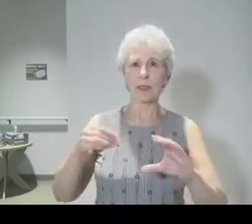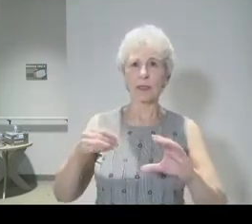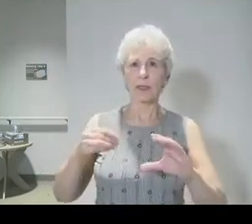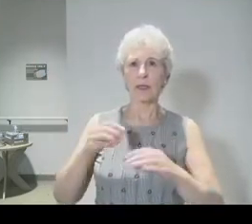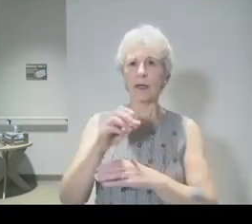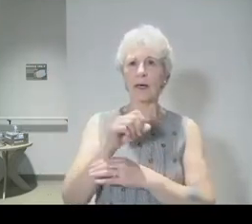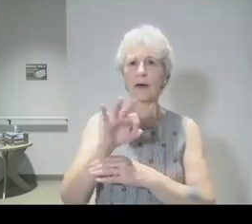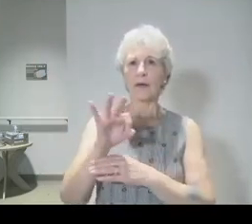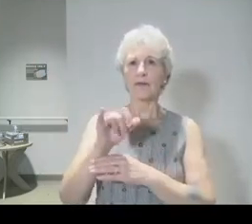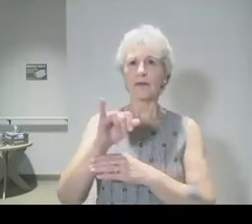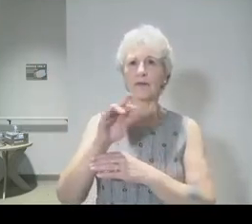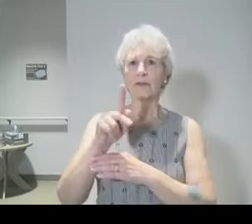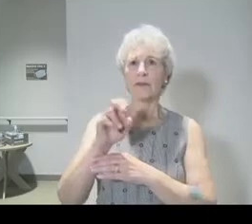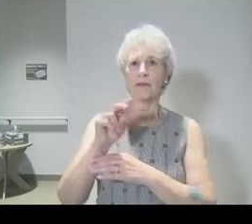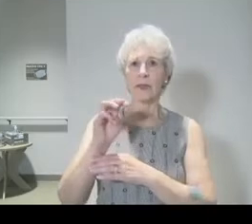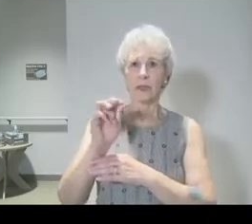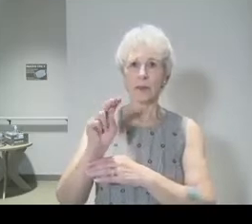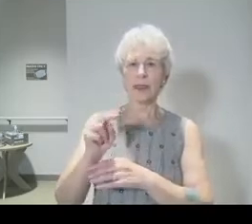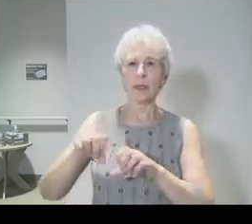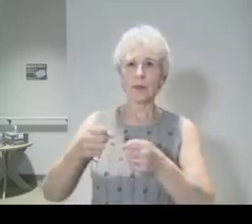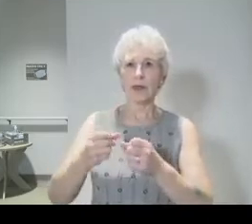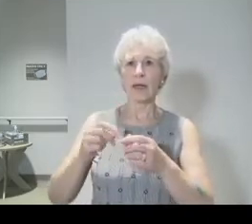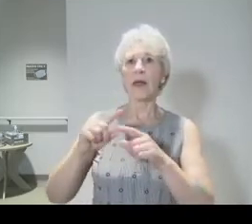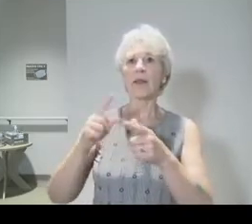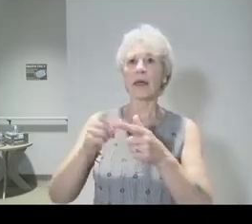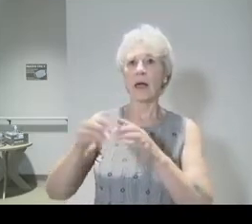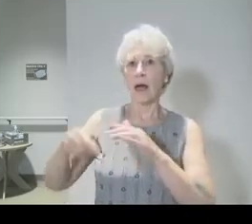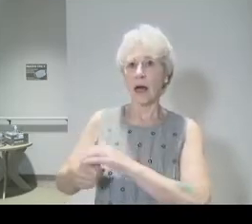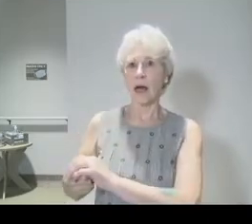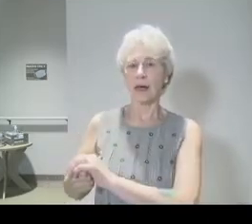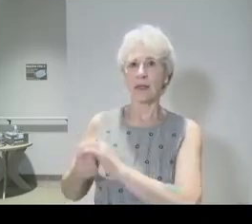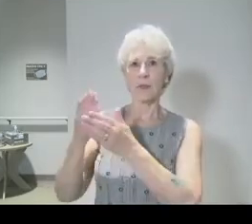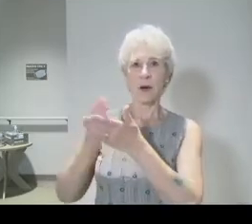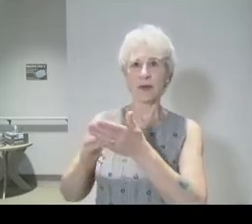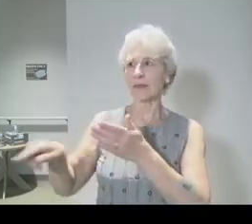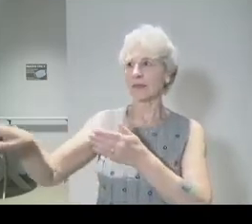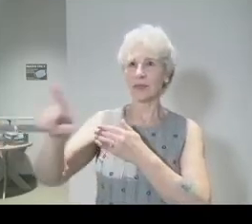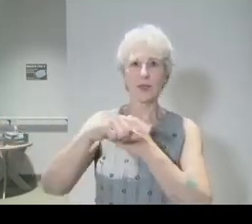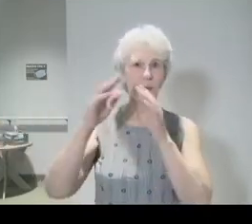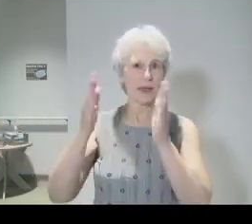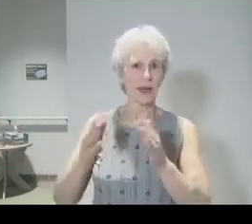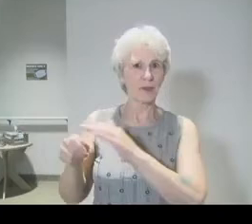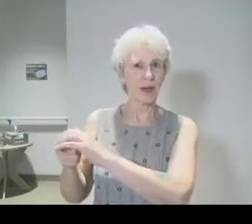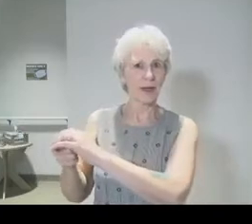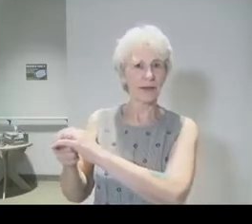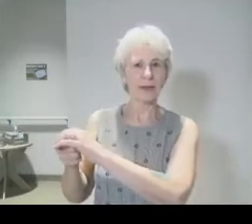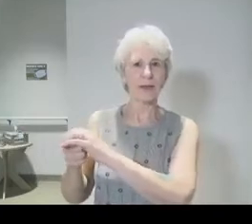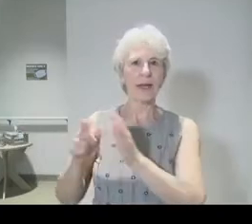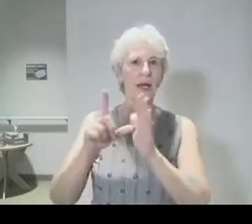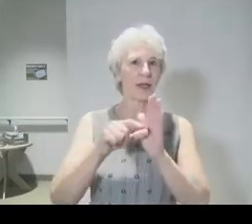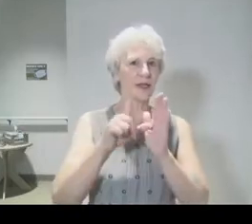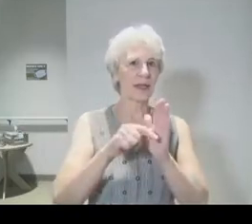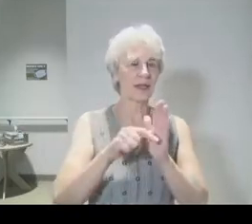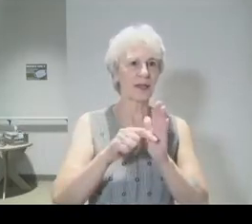afikamen. And he would break it. But then he would hide part of it somewhere to later be